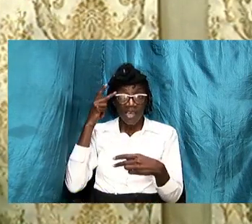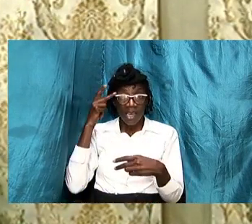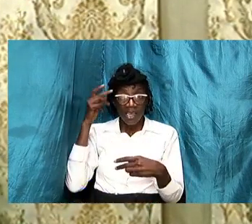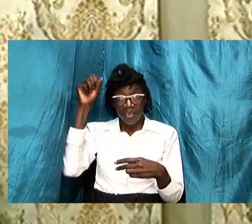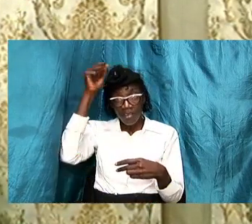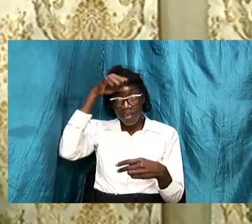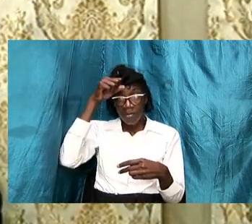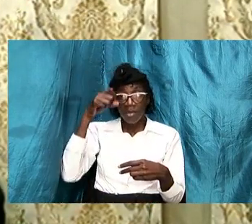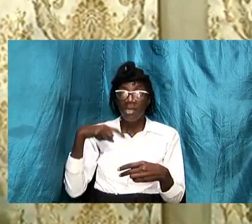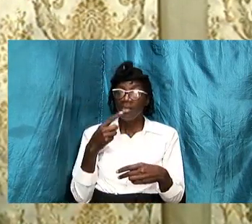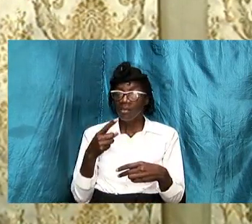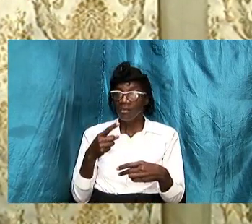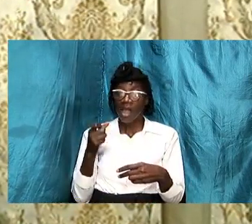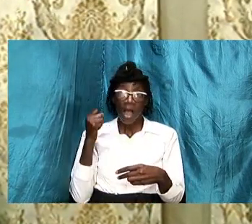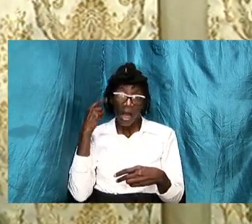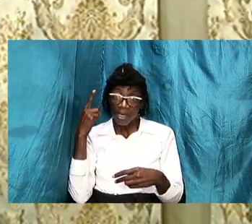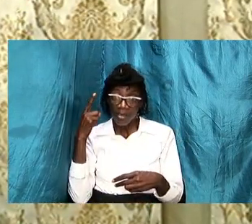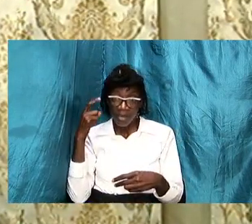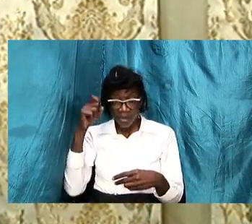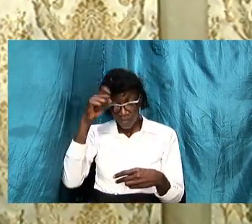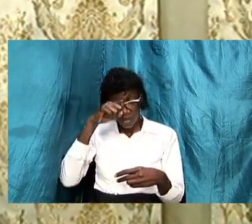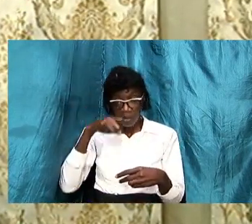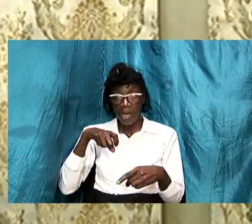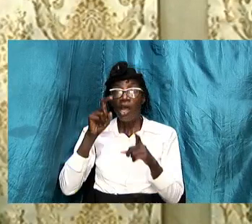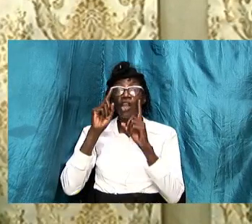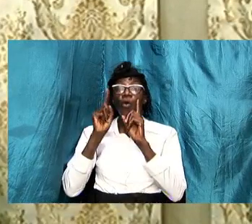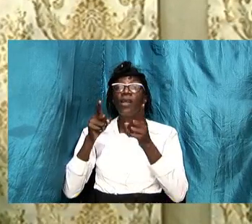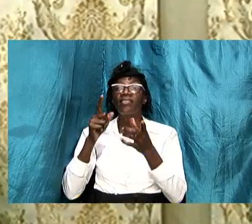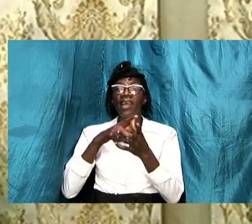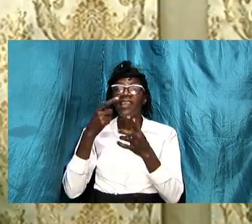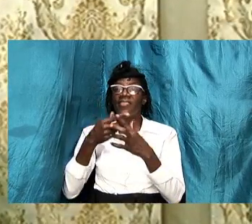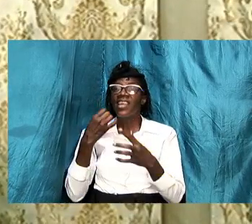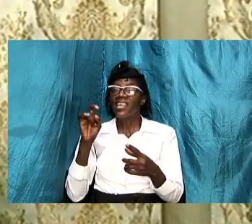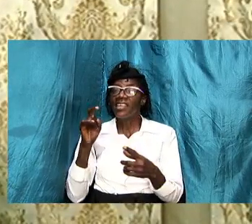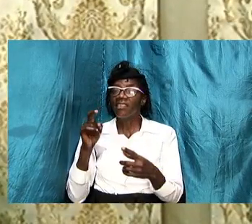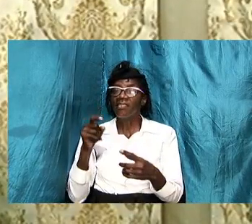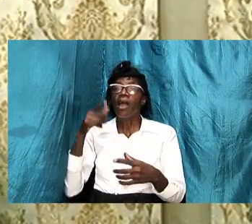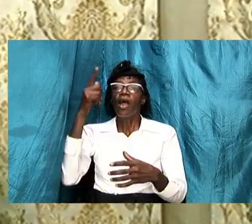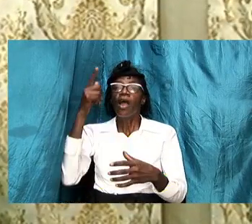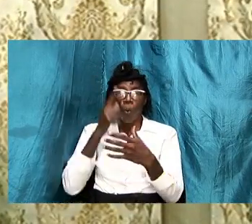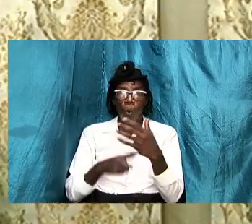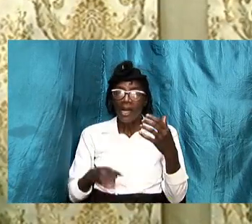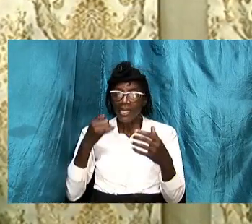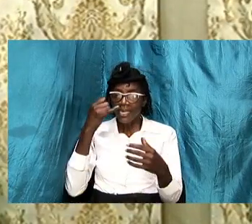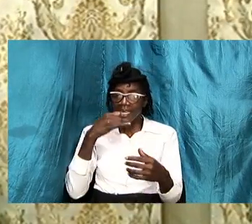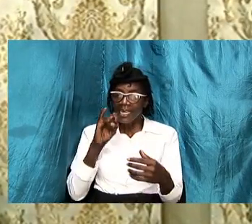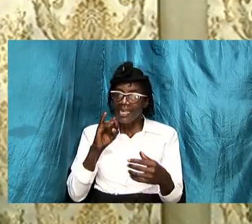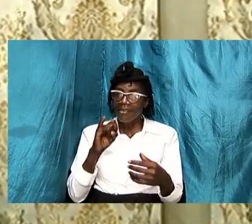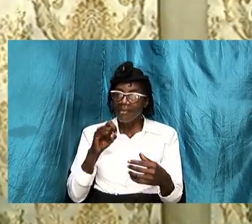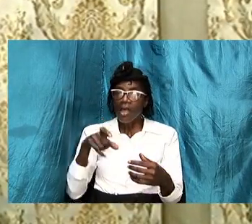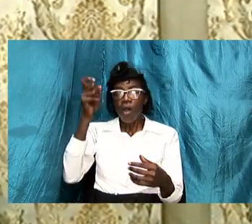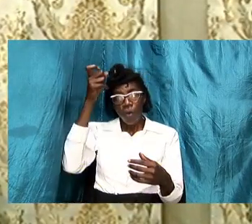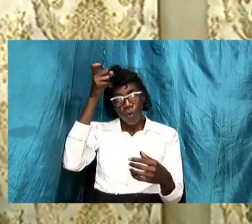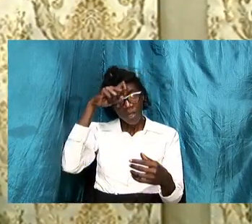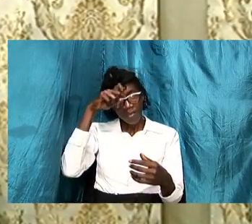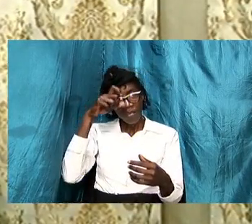said understanding and wisdom the question then is what is wisdom